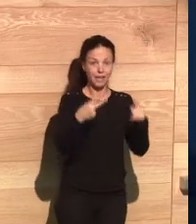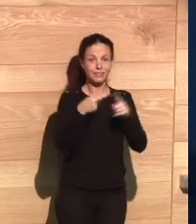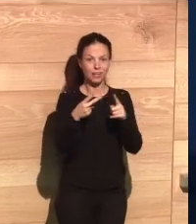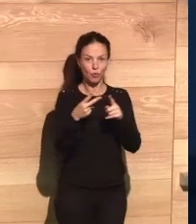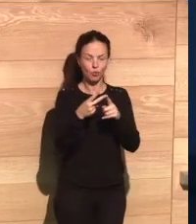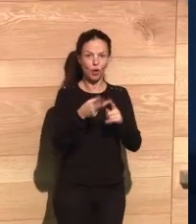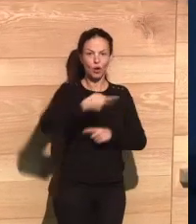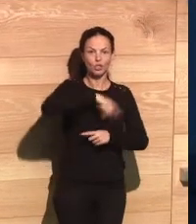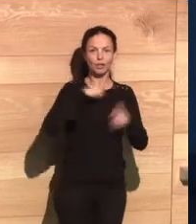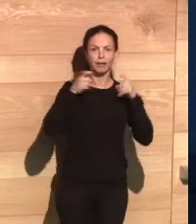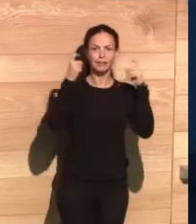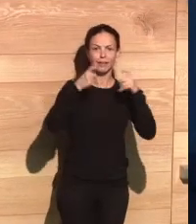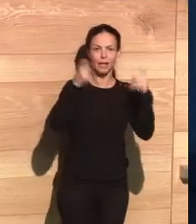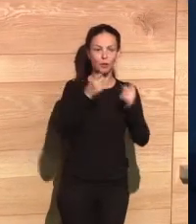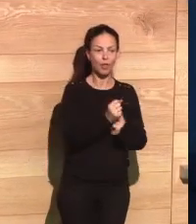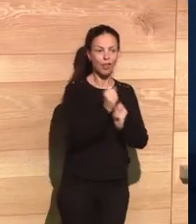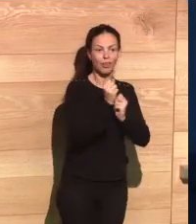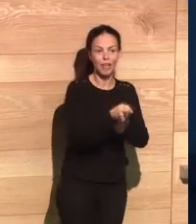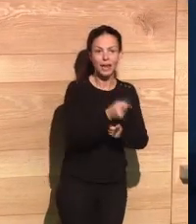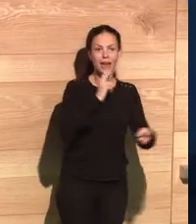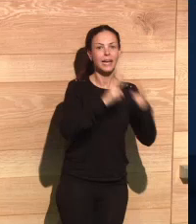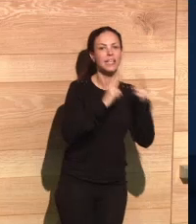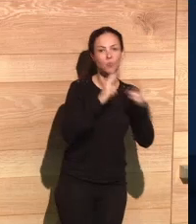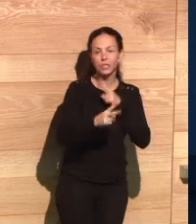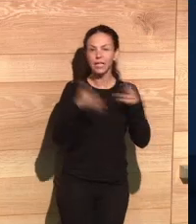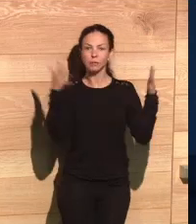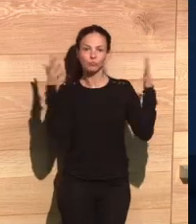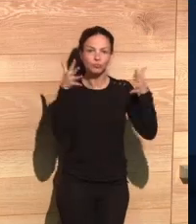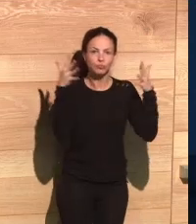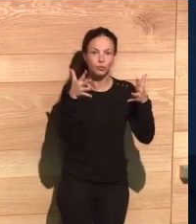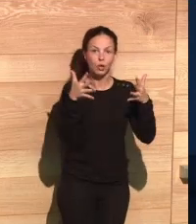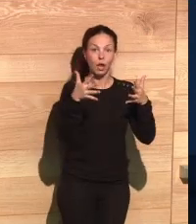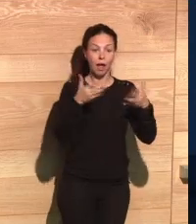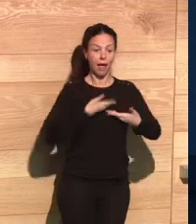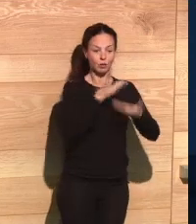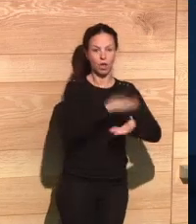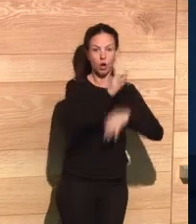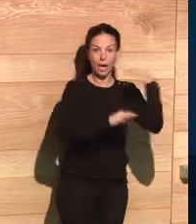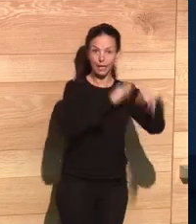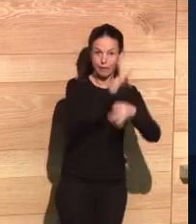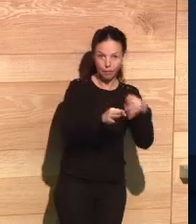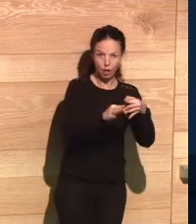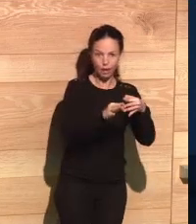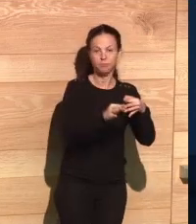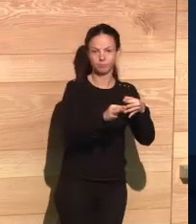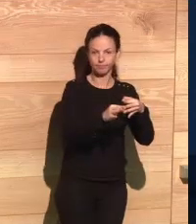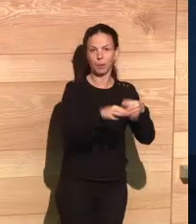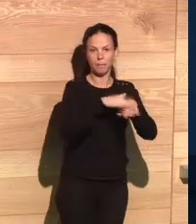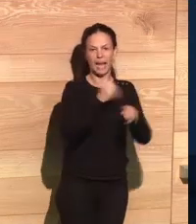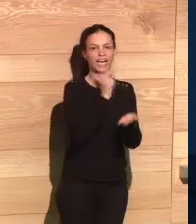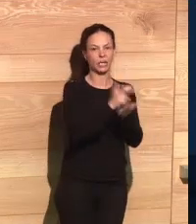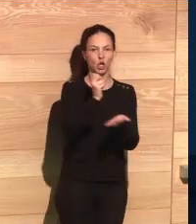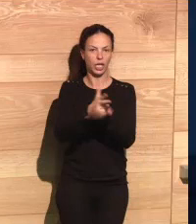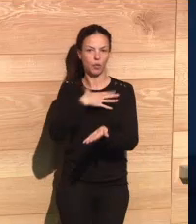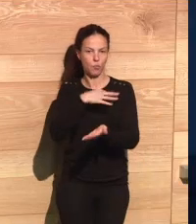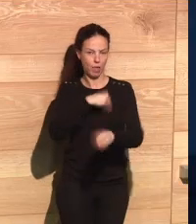scientific research. And also, we try to give our own answers and recommendations so that